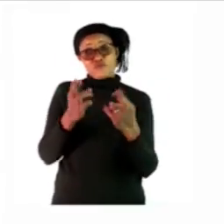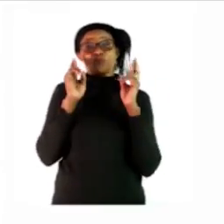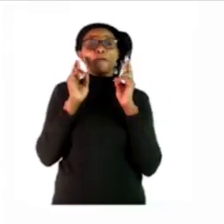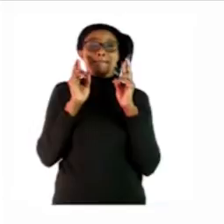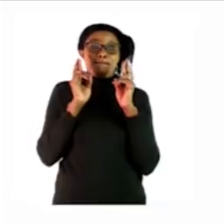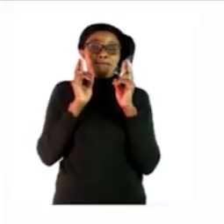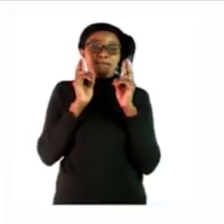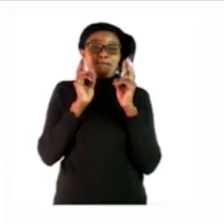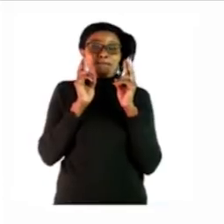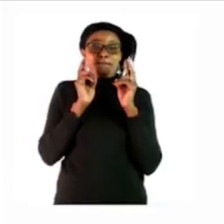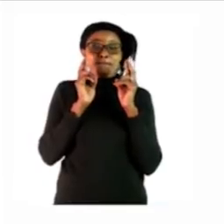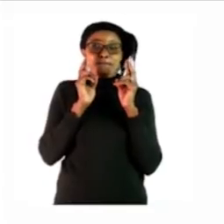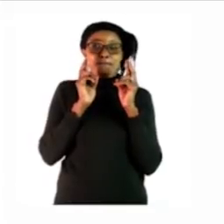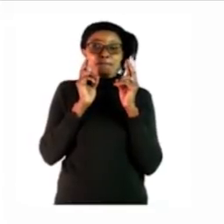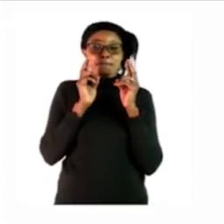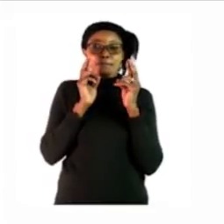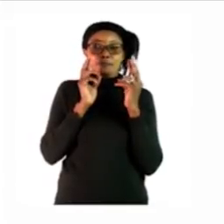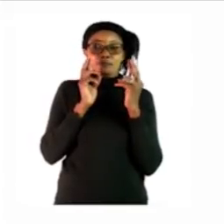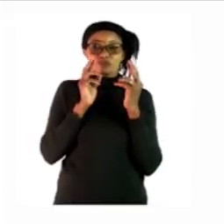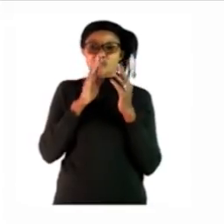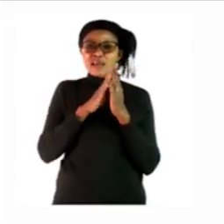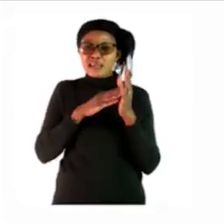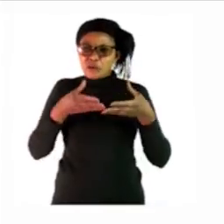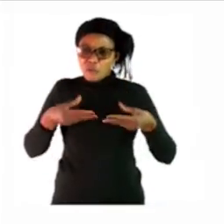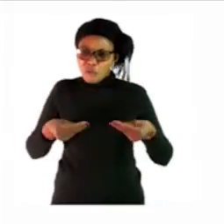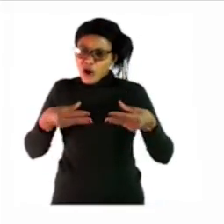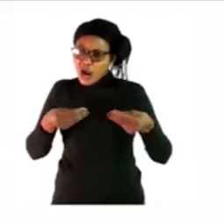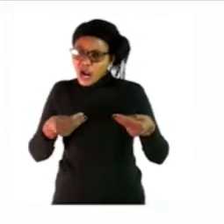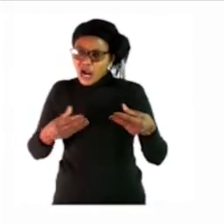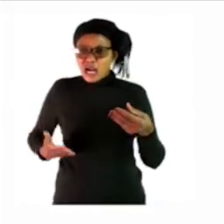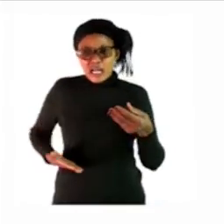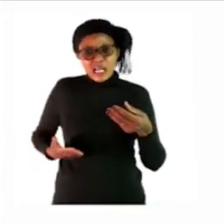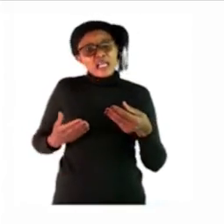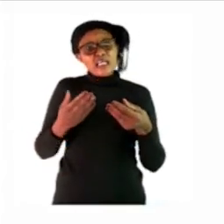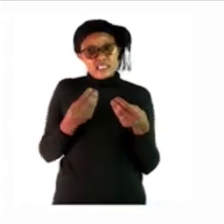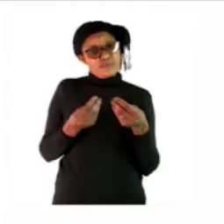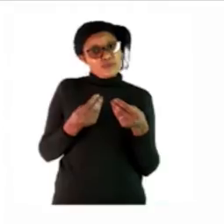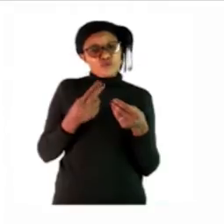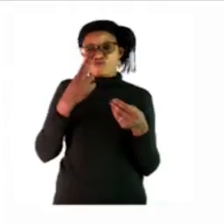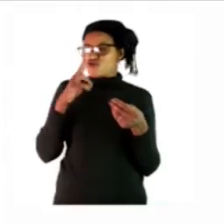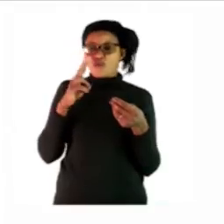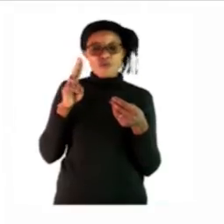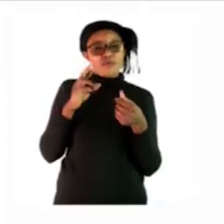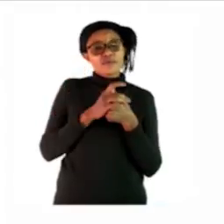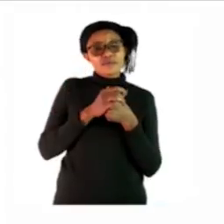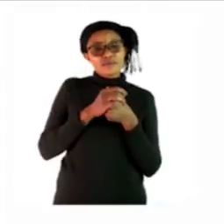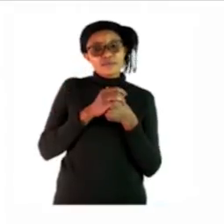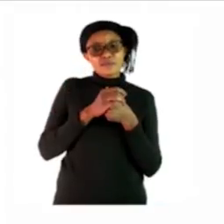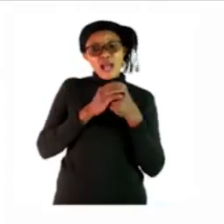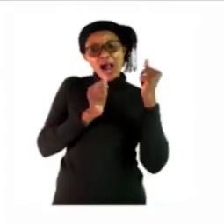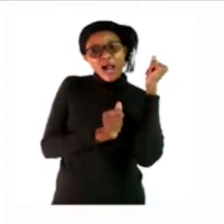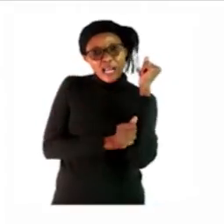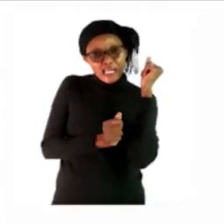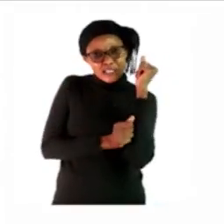will we paste the sofa in the bedroom no will we paste the toilet